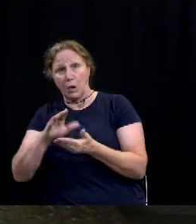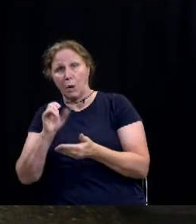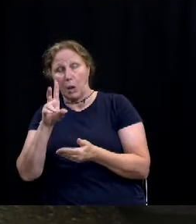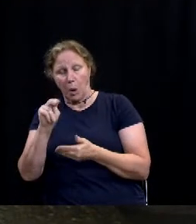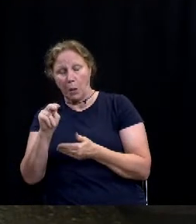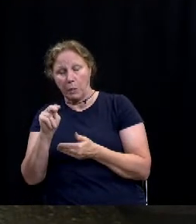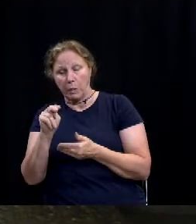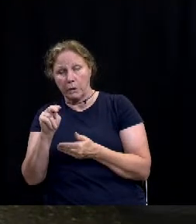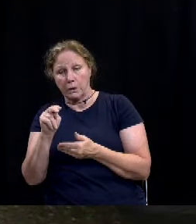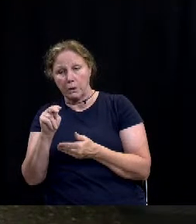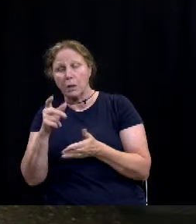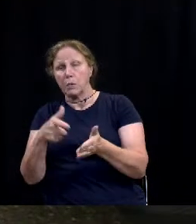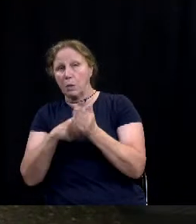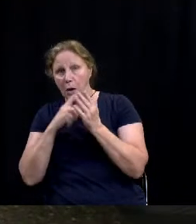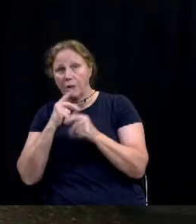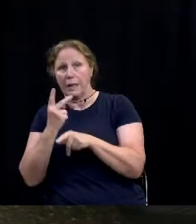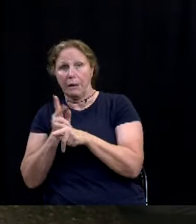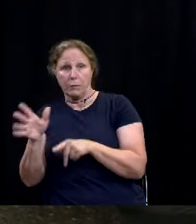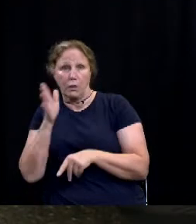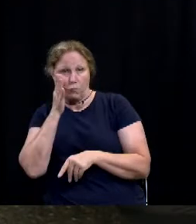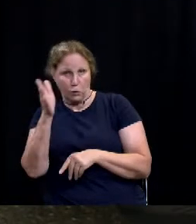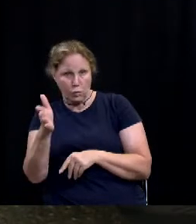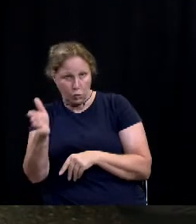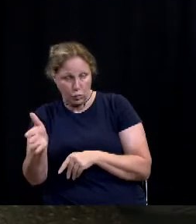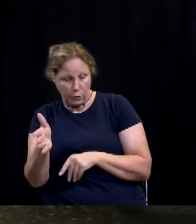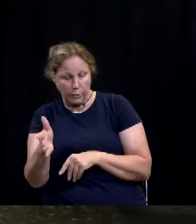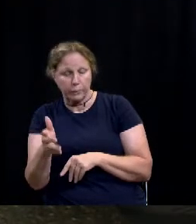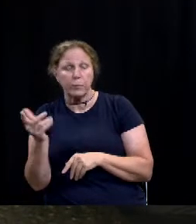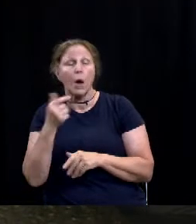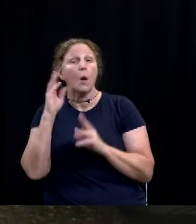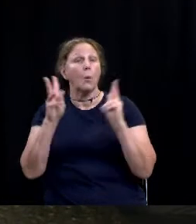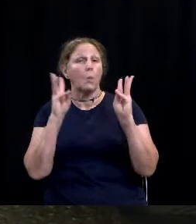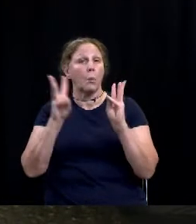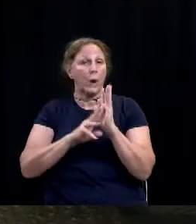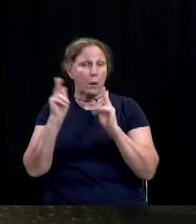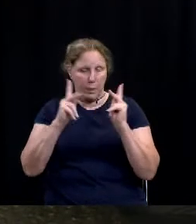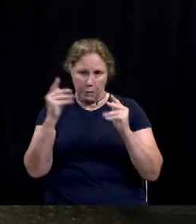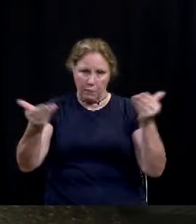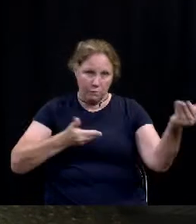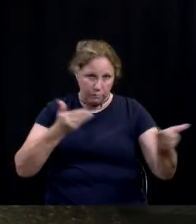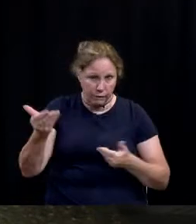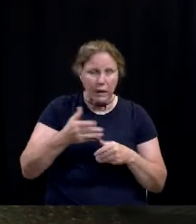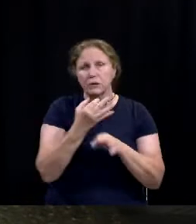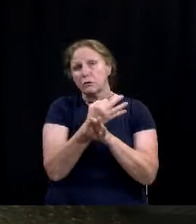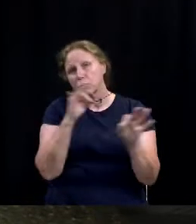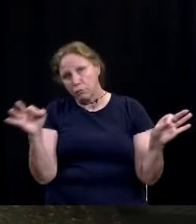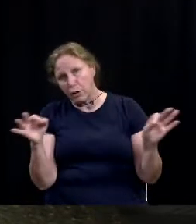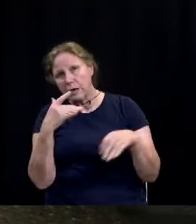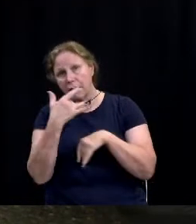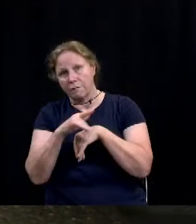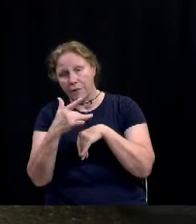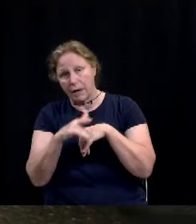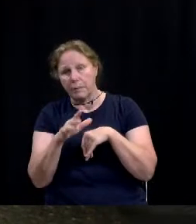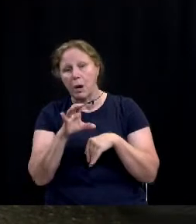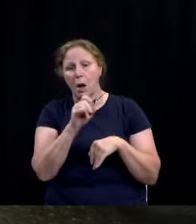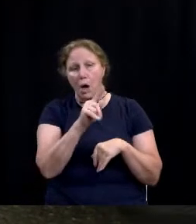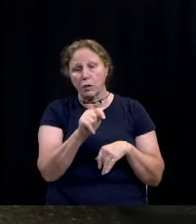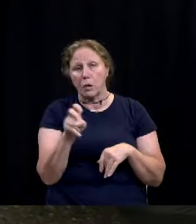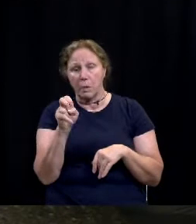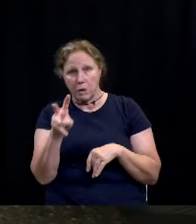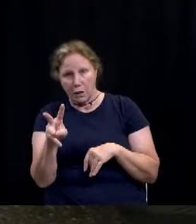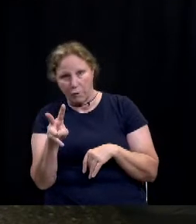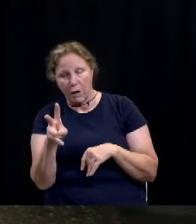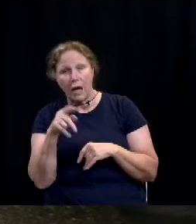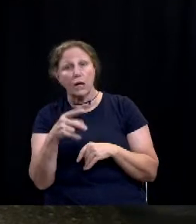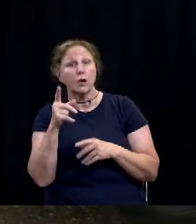required to preserve their futures. All Waco citizens are also invited. The exhibit is free and is available in October and November and may